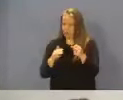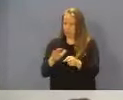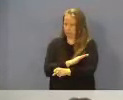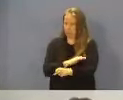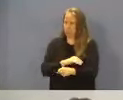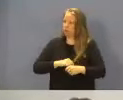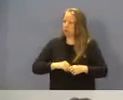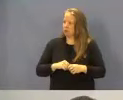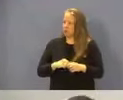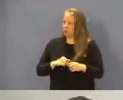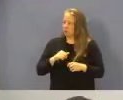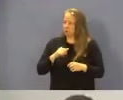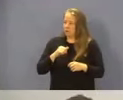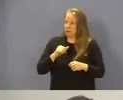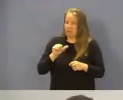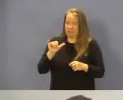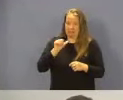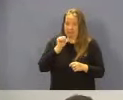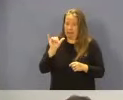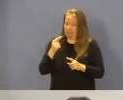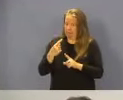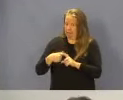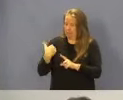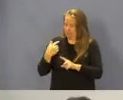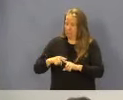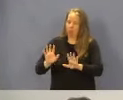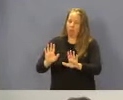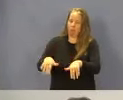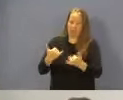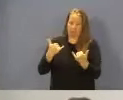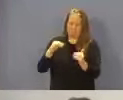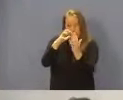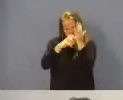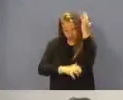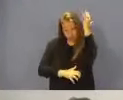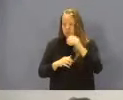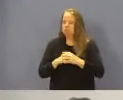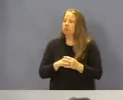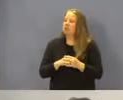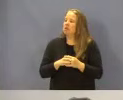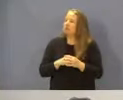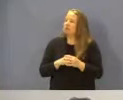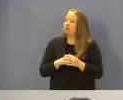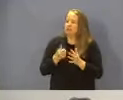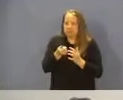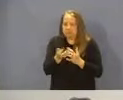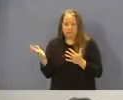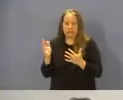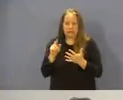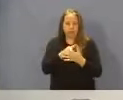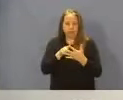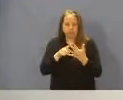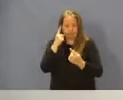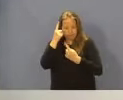not as long agenda as we had last month, but still quite extensive. We have several items to